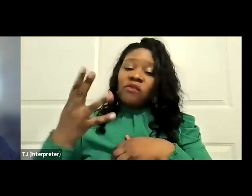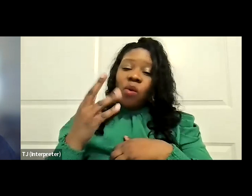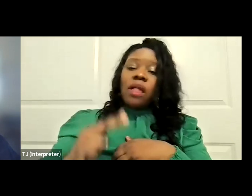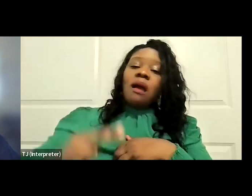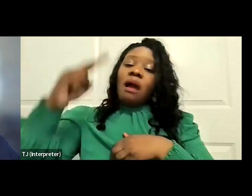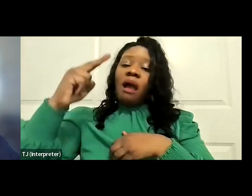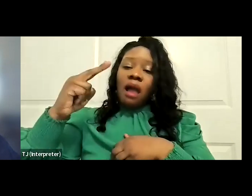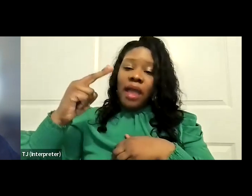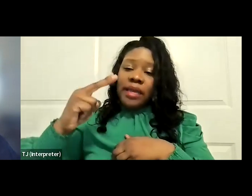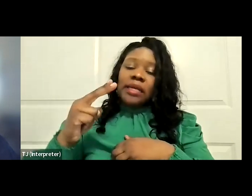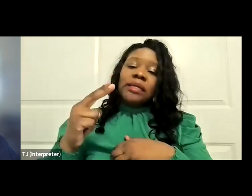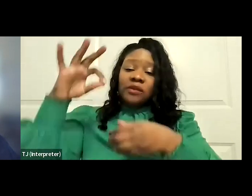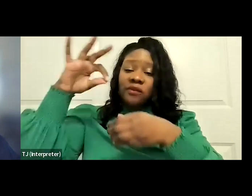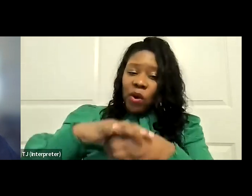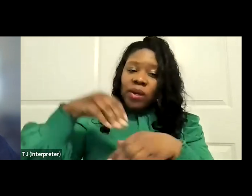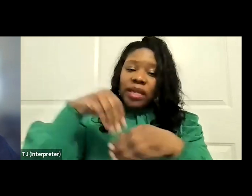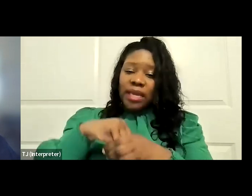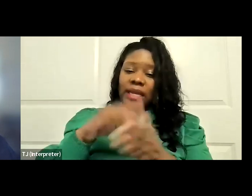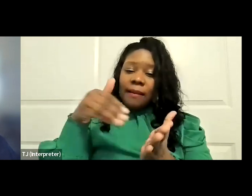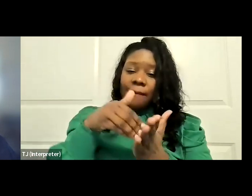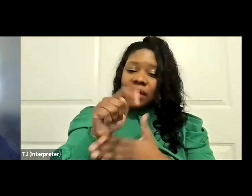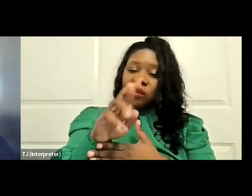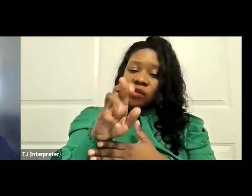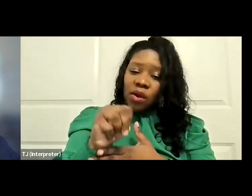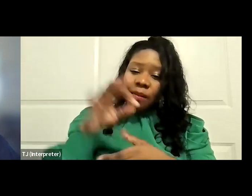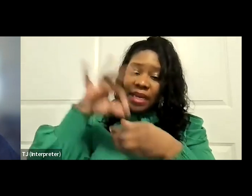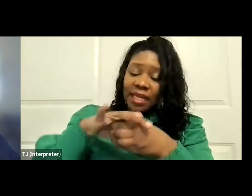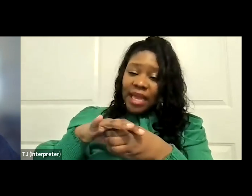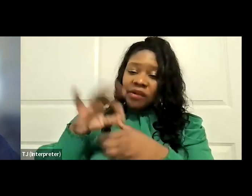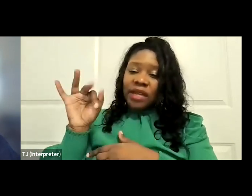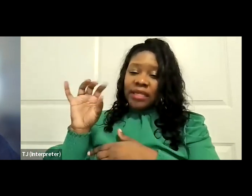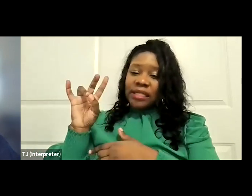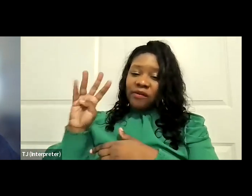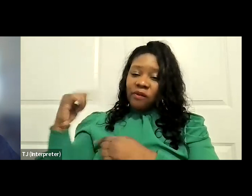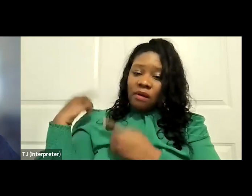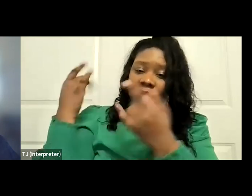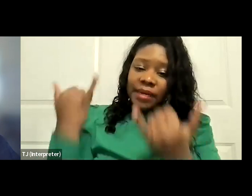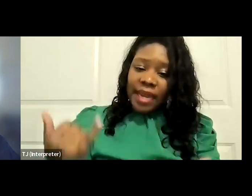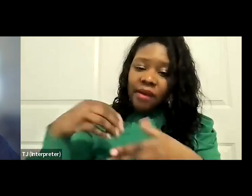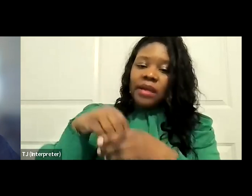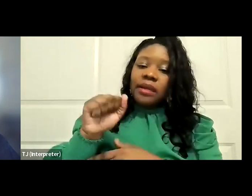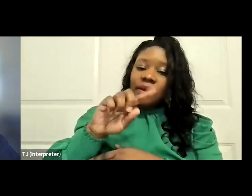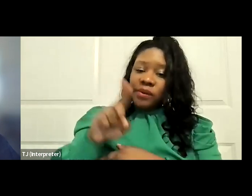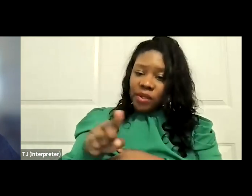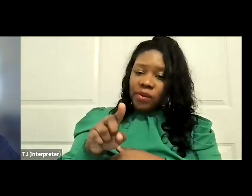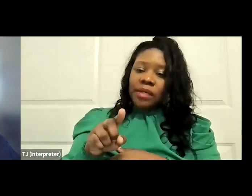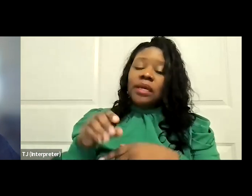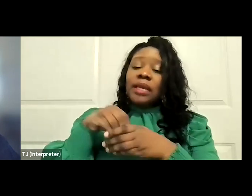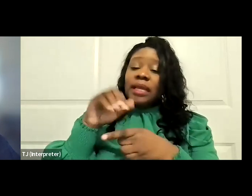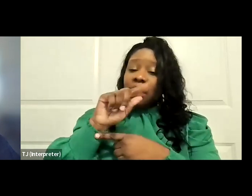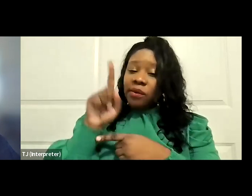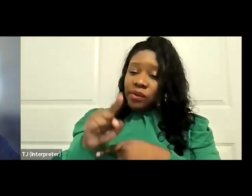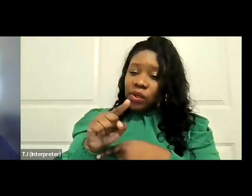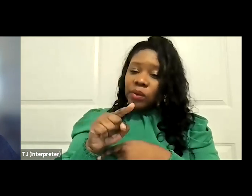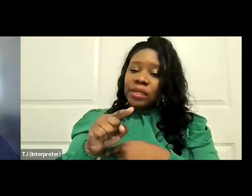in a midterm election since 1974 in Arizona. The turnout was 62